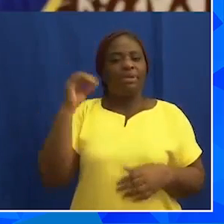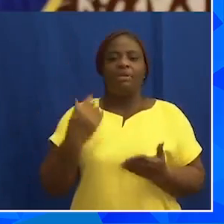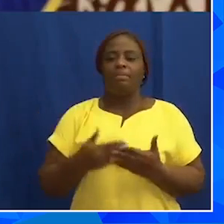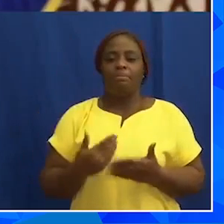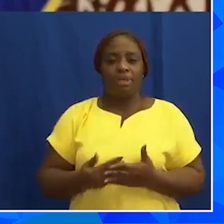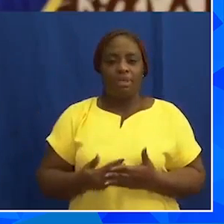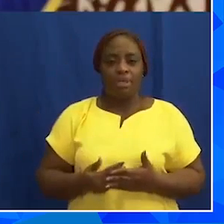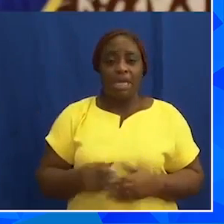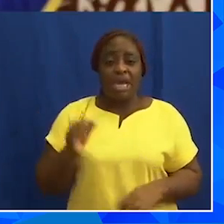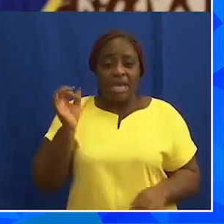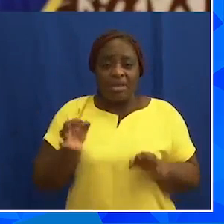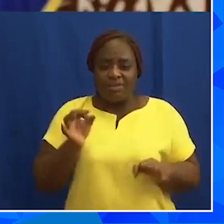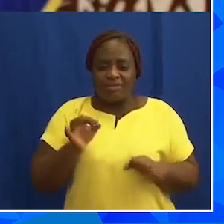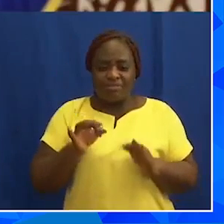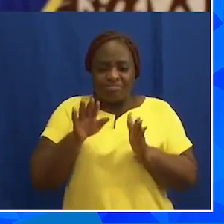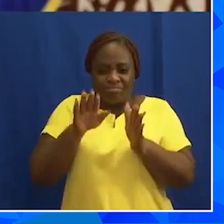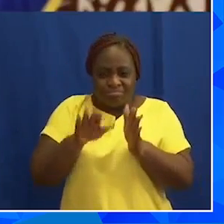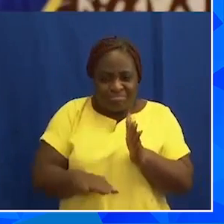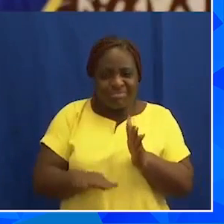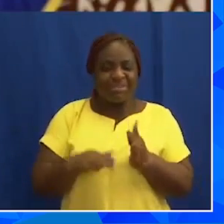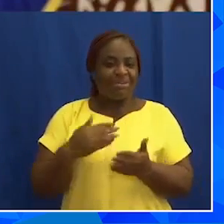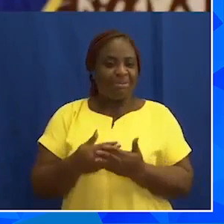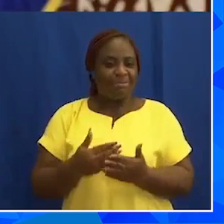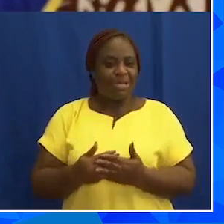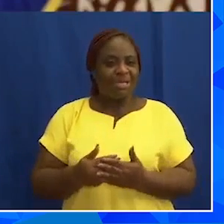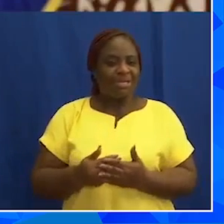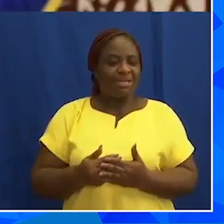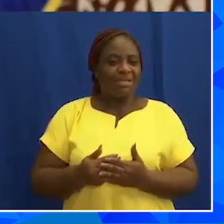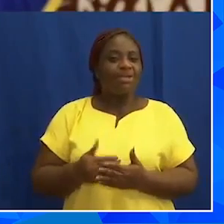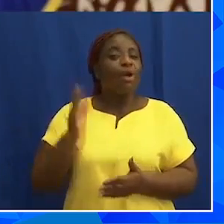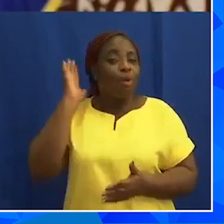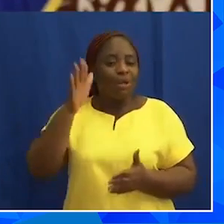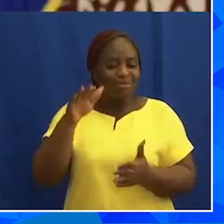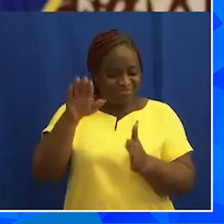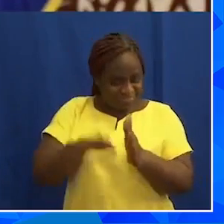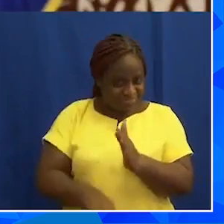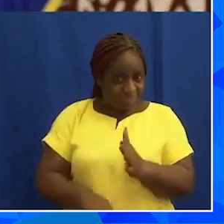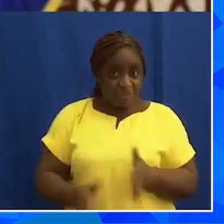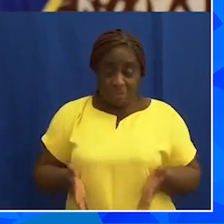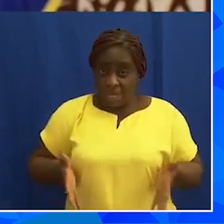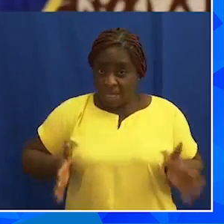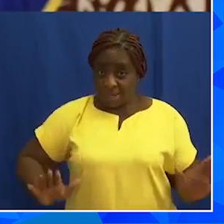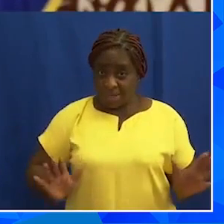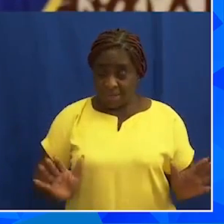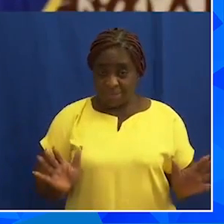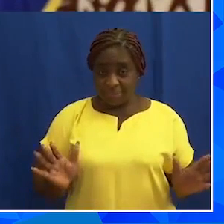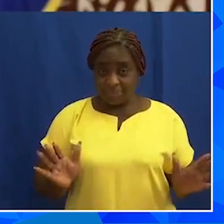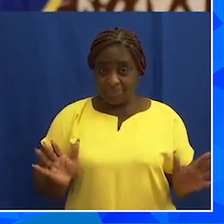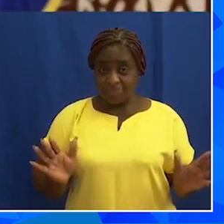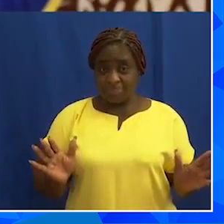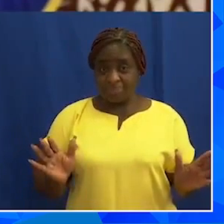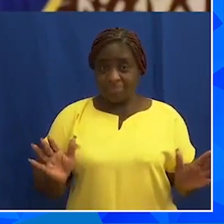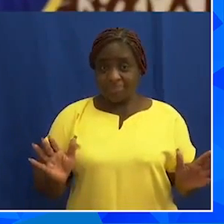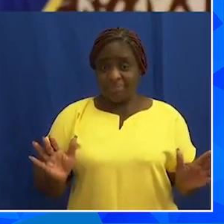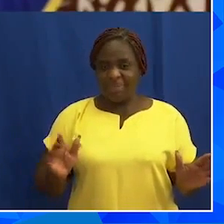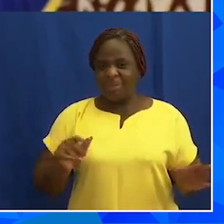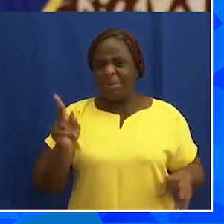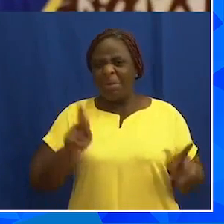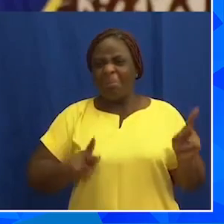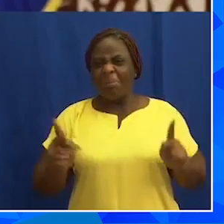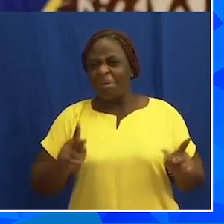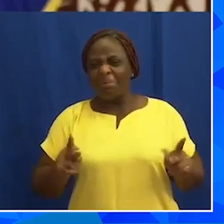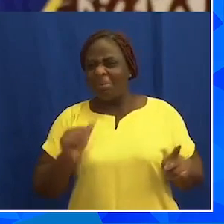If you talk down your money, it will go down. If you allow some unidentifiable